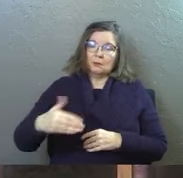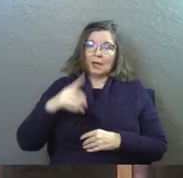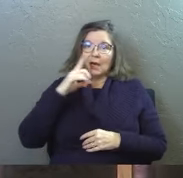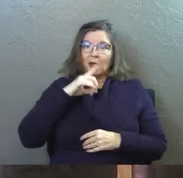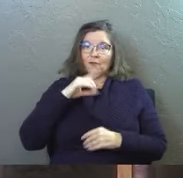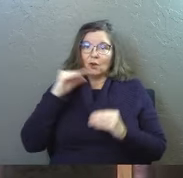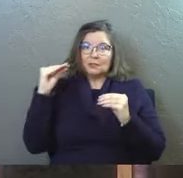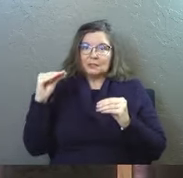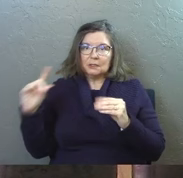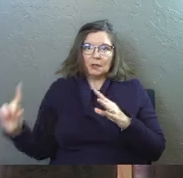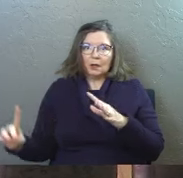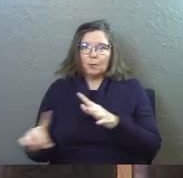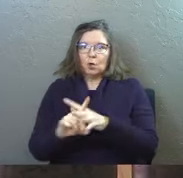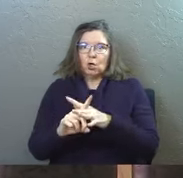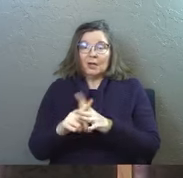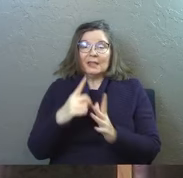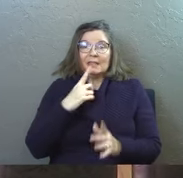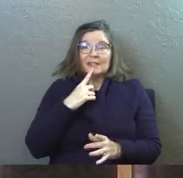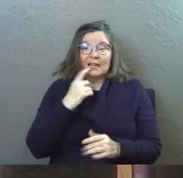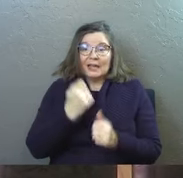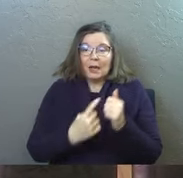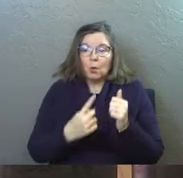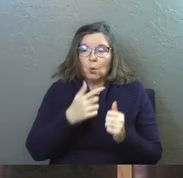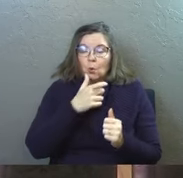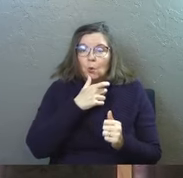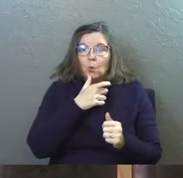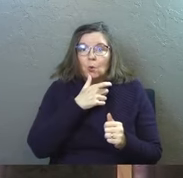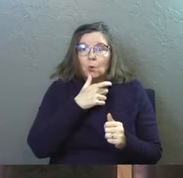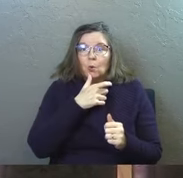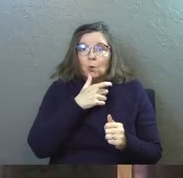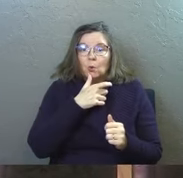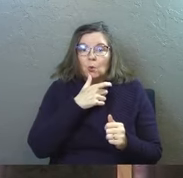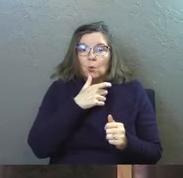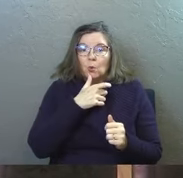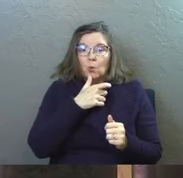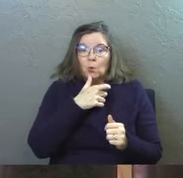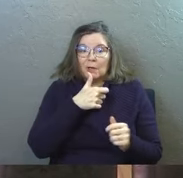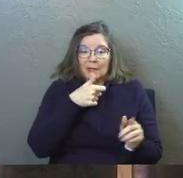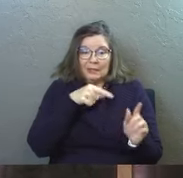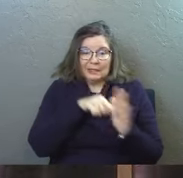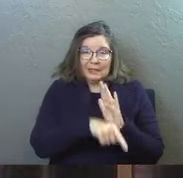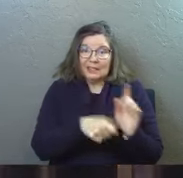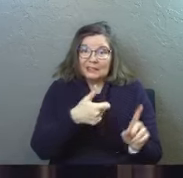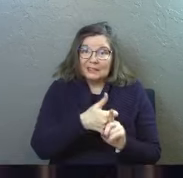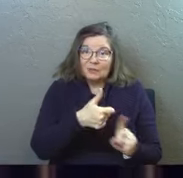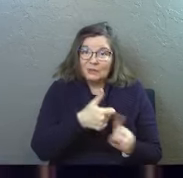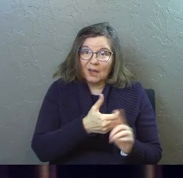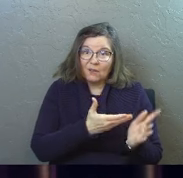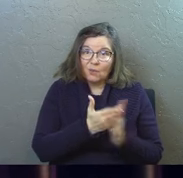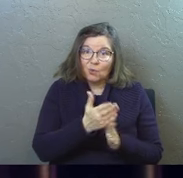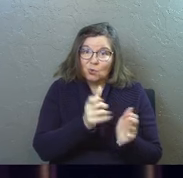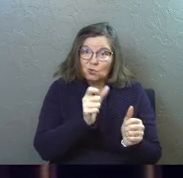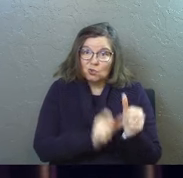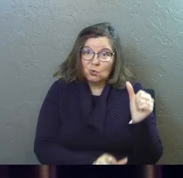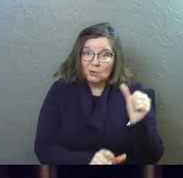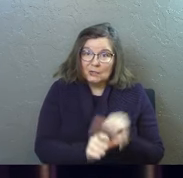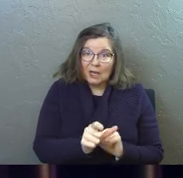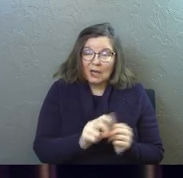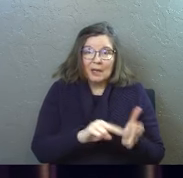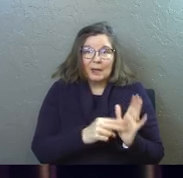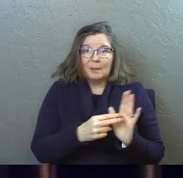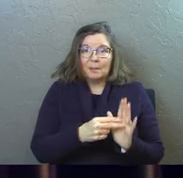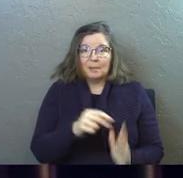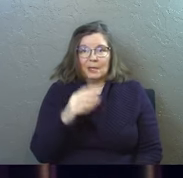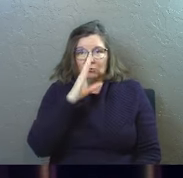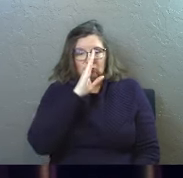teaching emerged that says that anybody who takes their life by suicide has a one-way